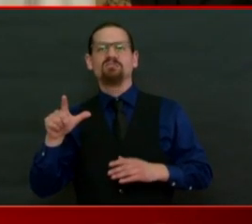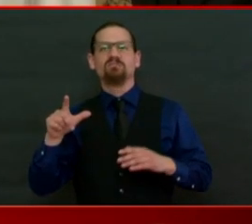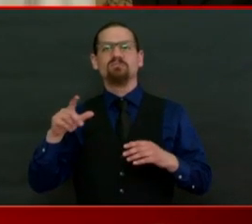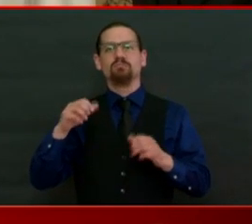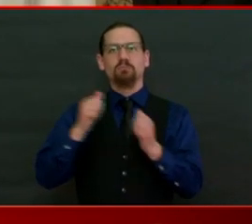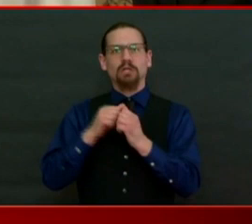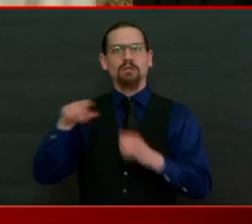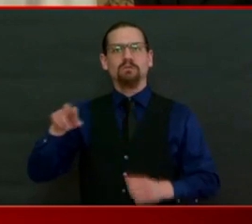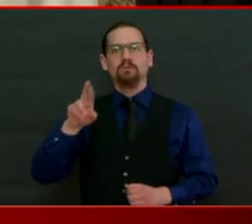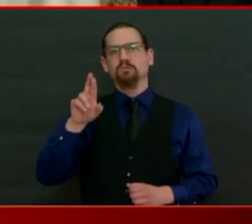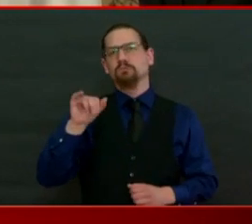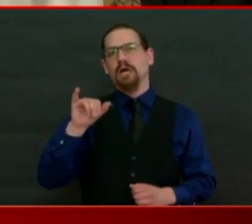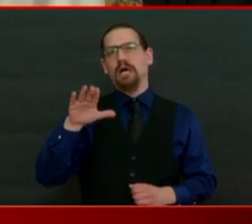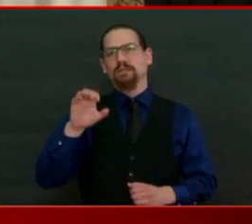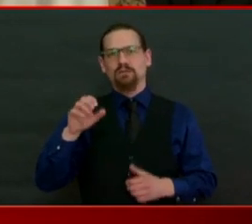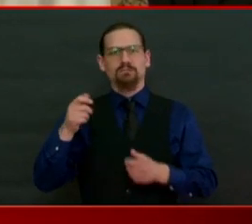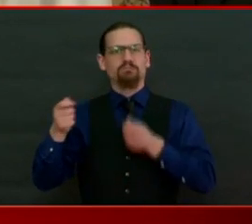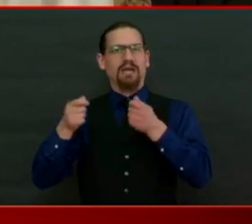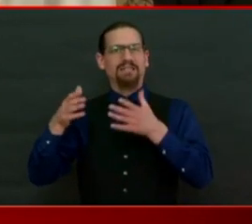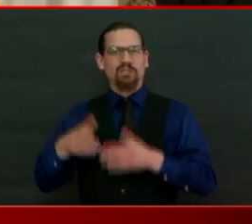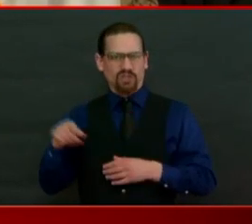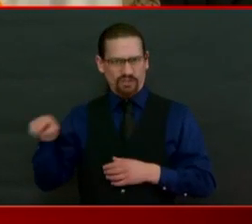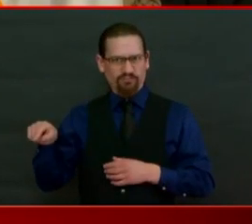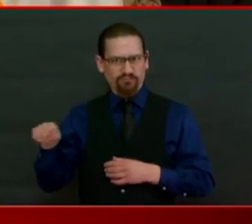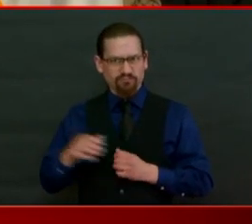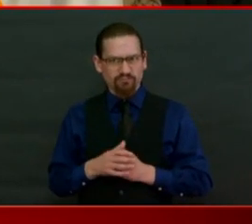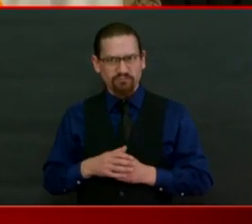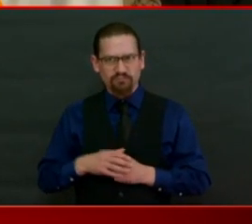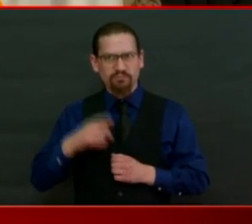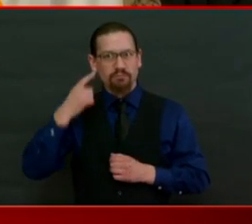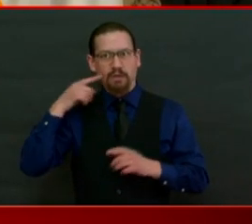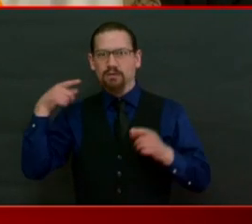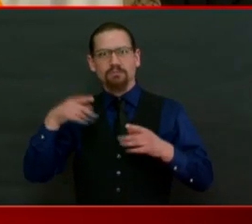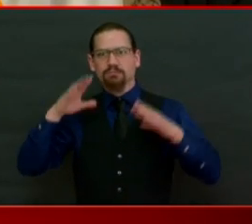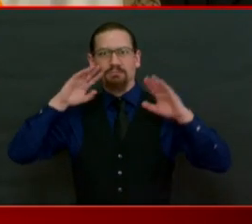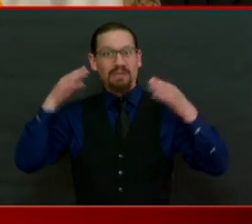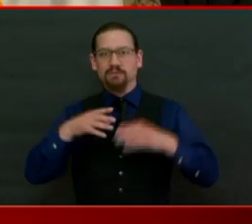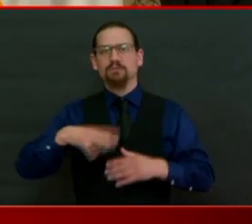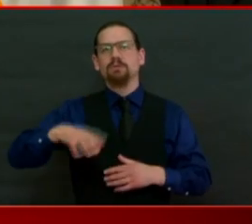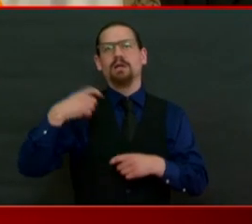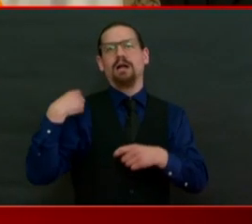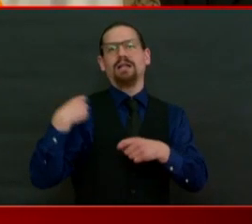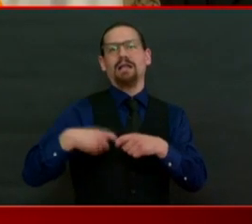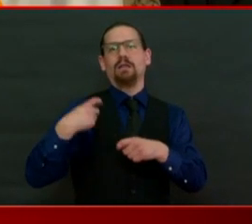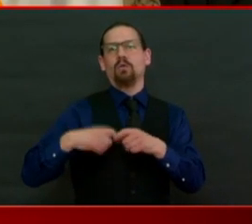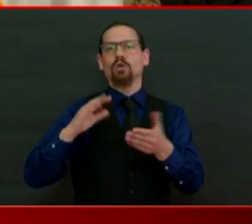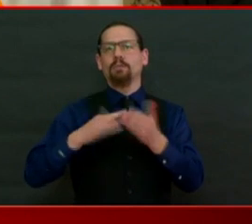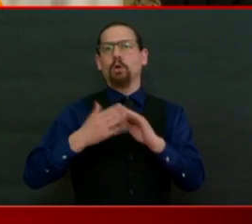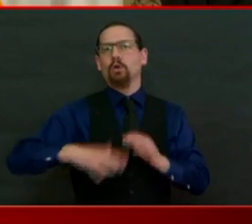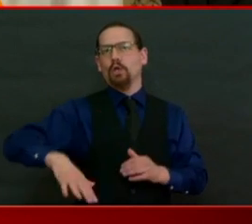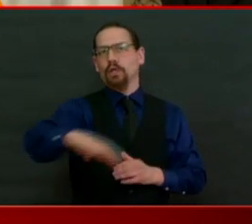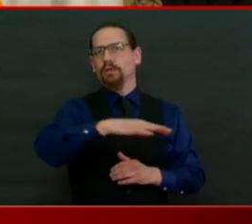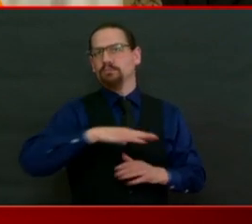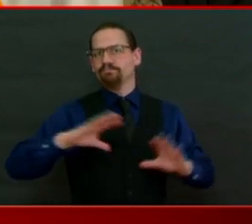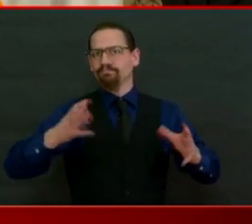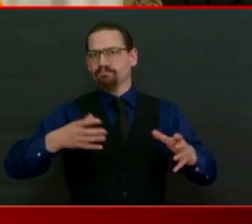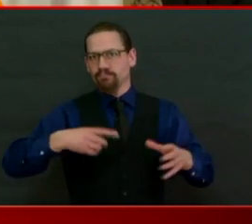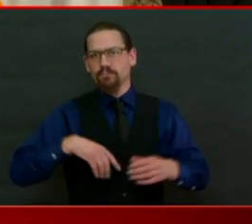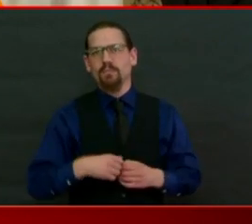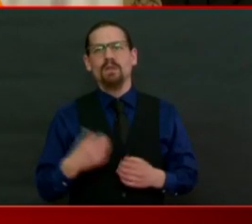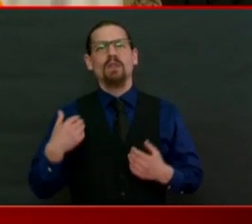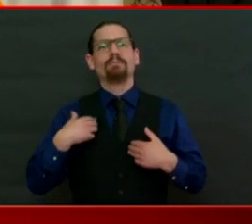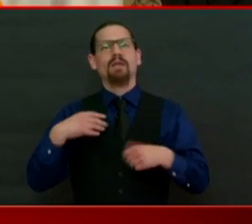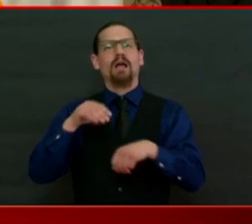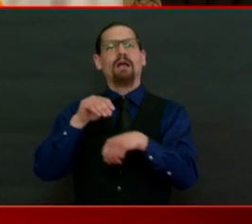I'm going to start to do more. I have a meeting this afternoon with the Latino advisory group that I put together. So we are really